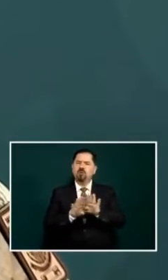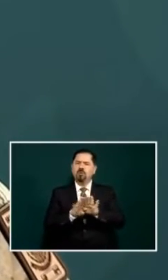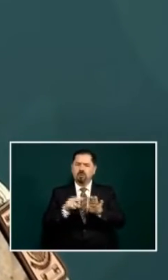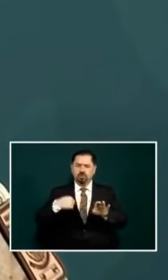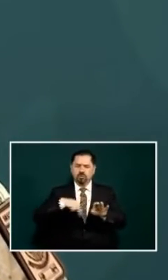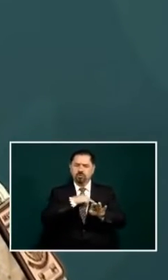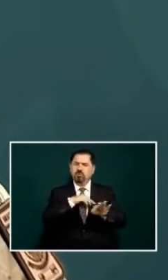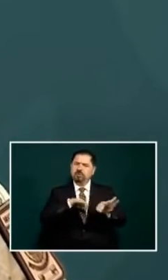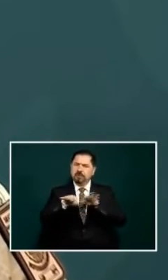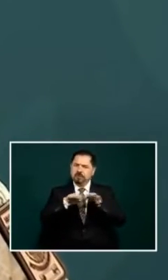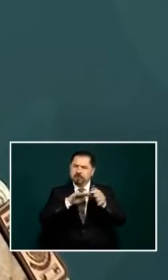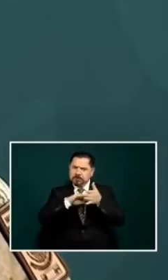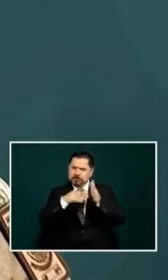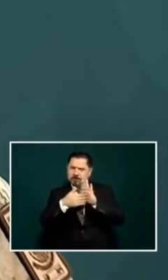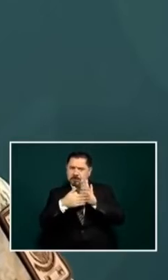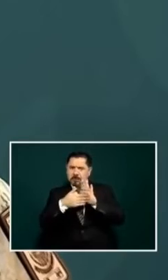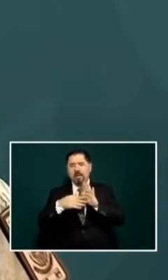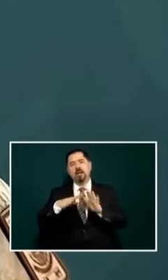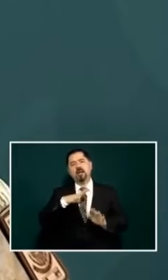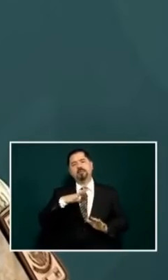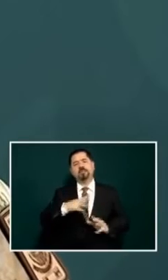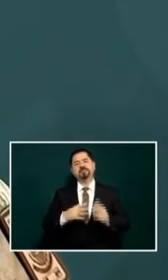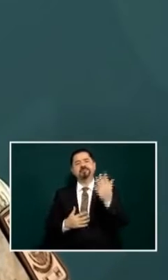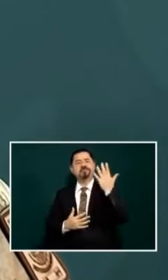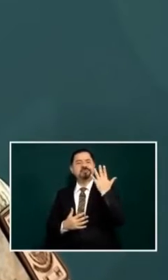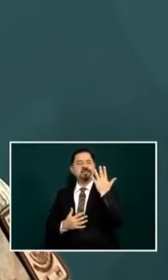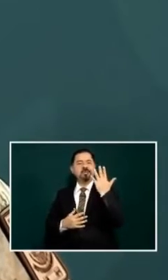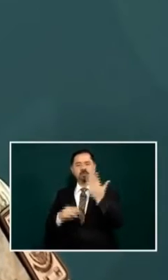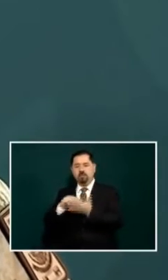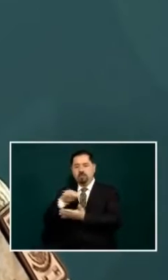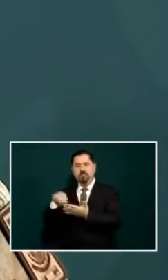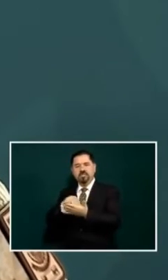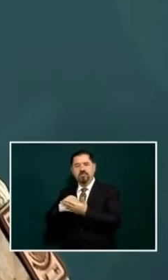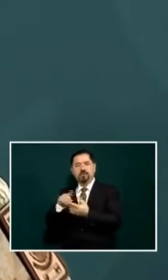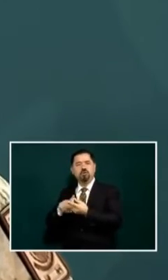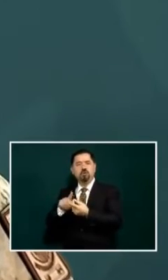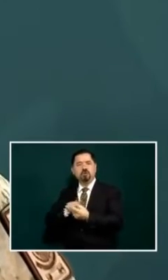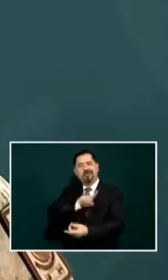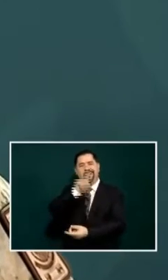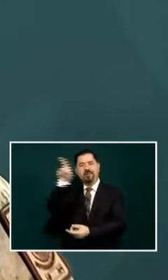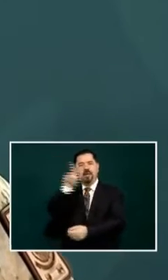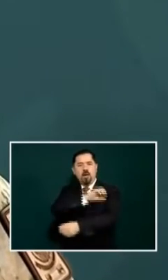we've centered in five uh municipalities